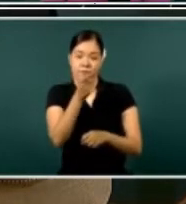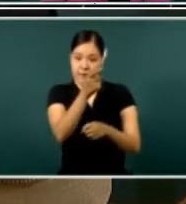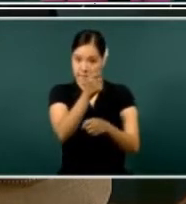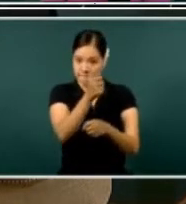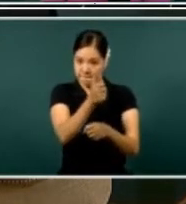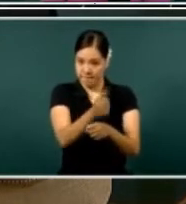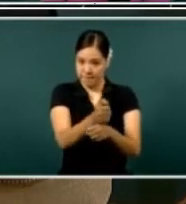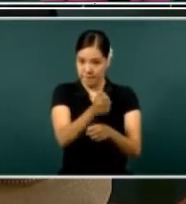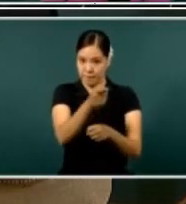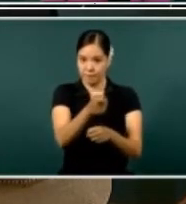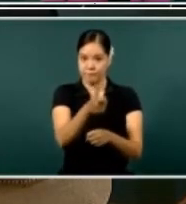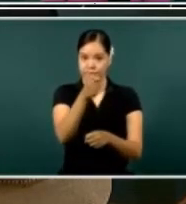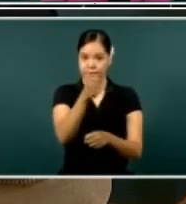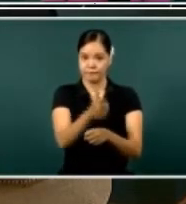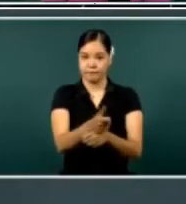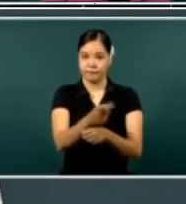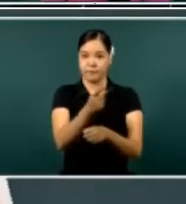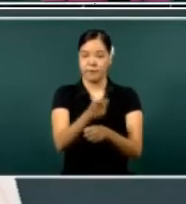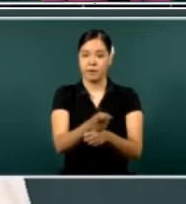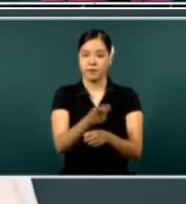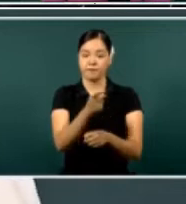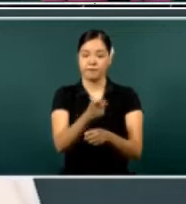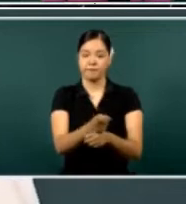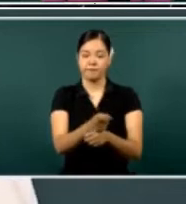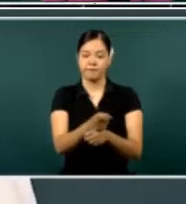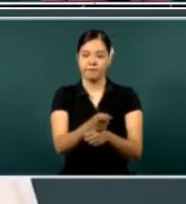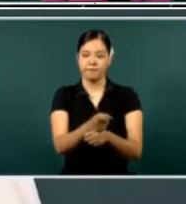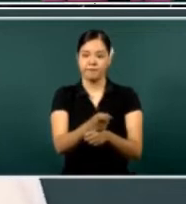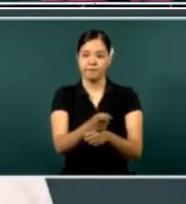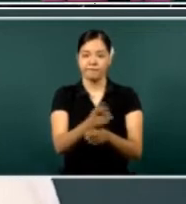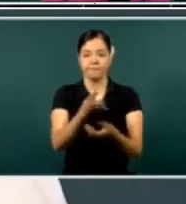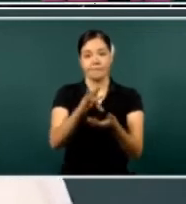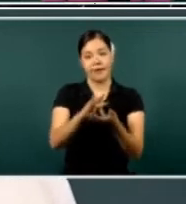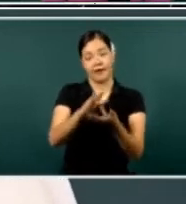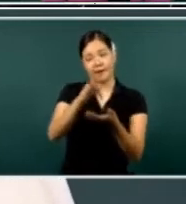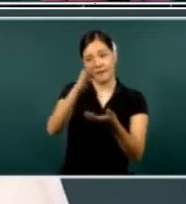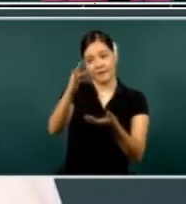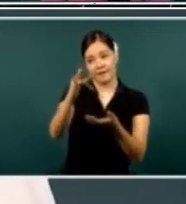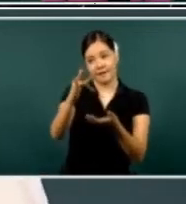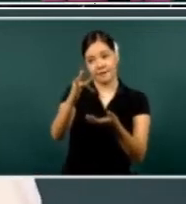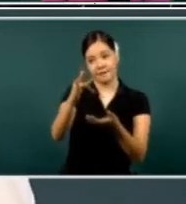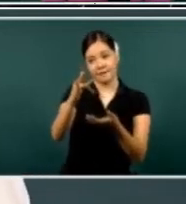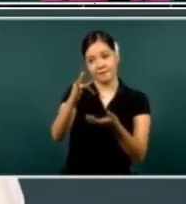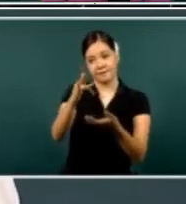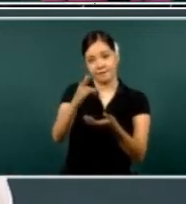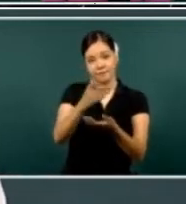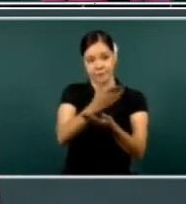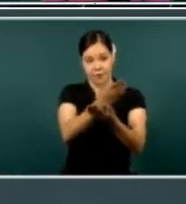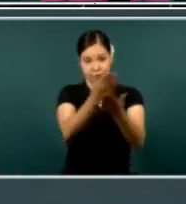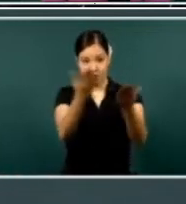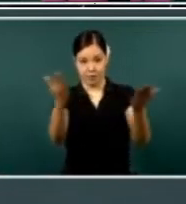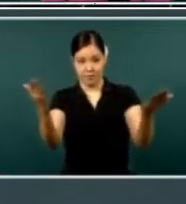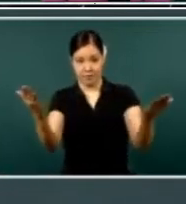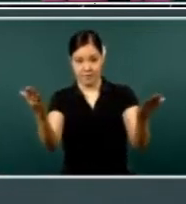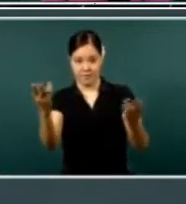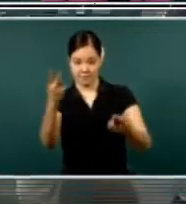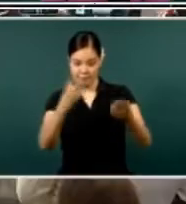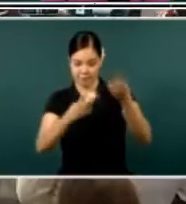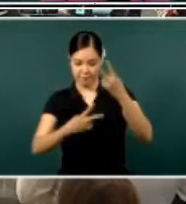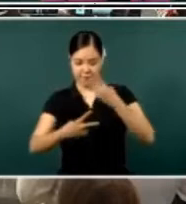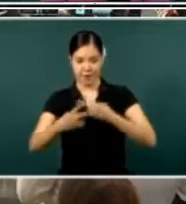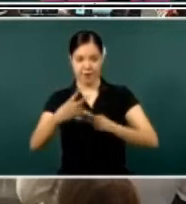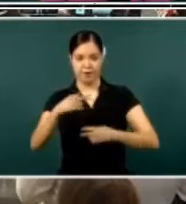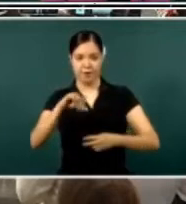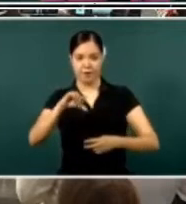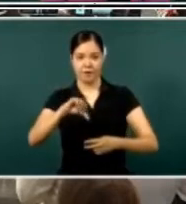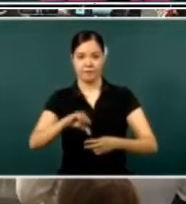In the first place, I want to thank you for the distinguished, uh, presence of each one